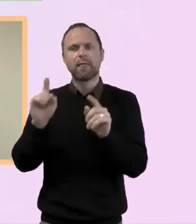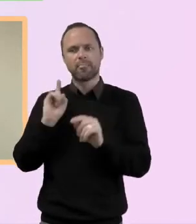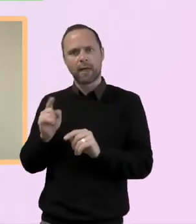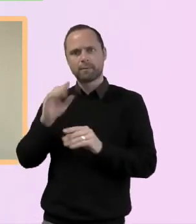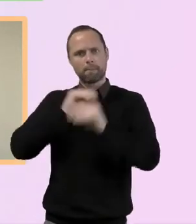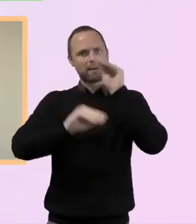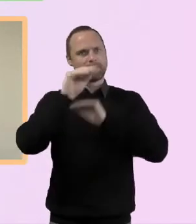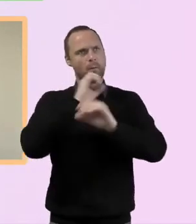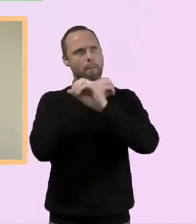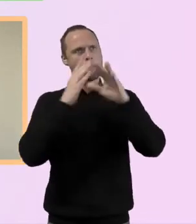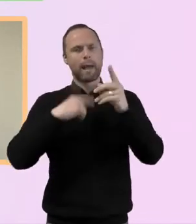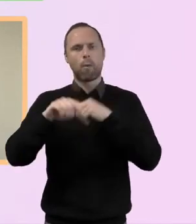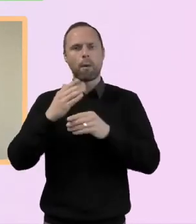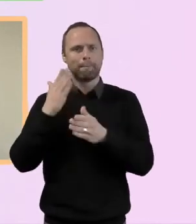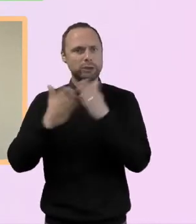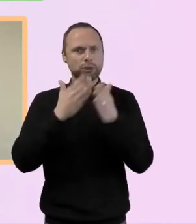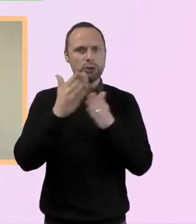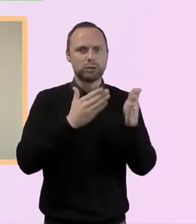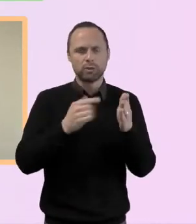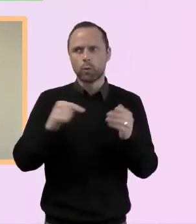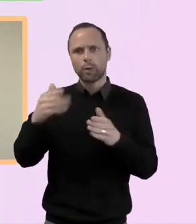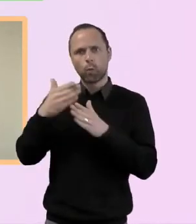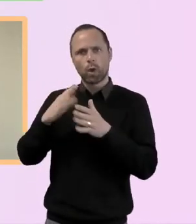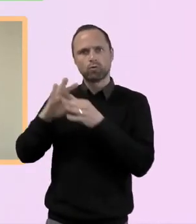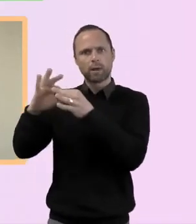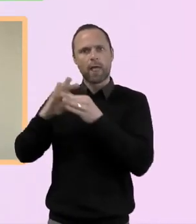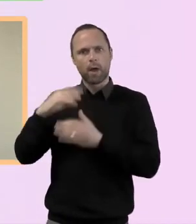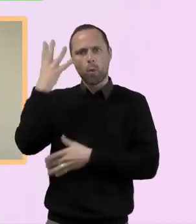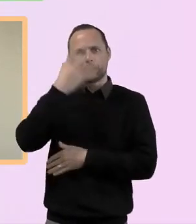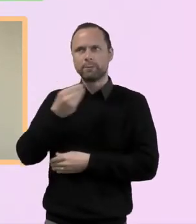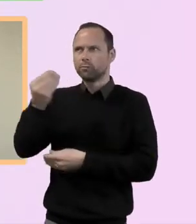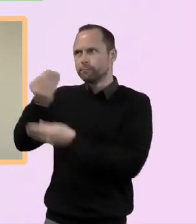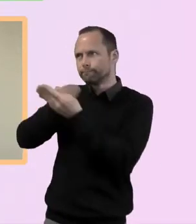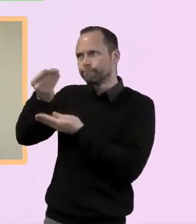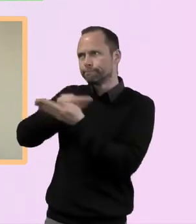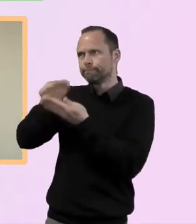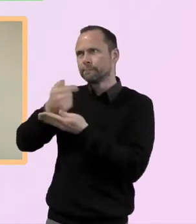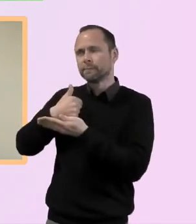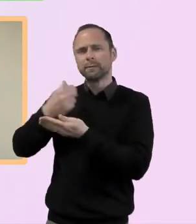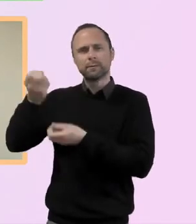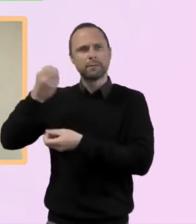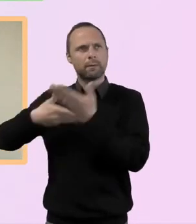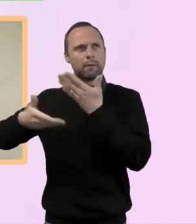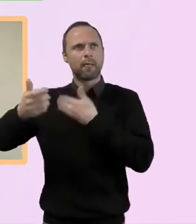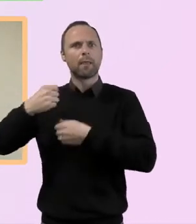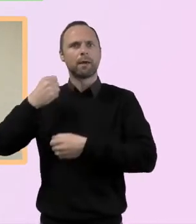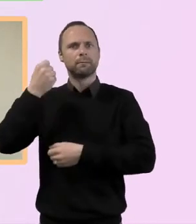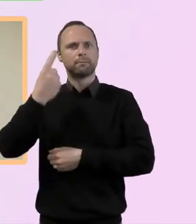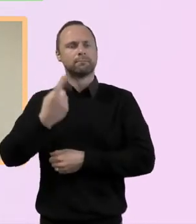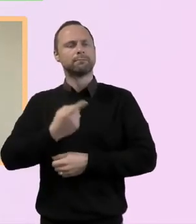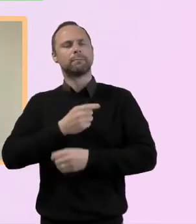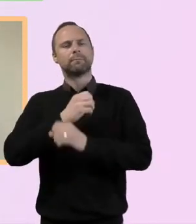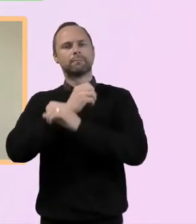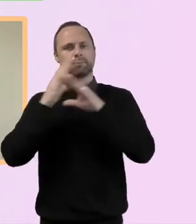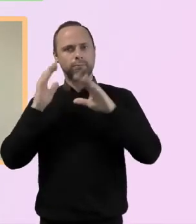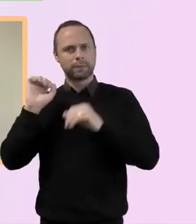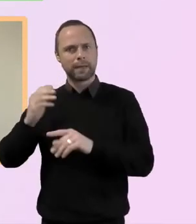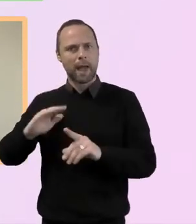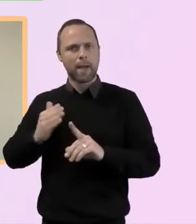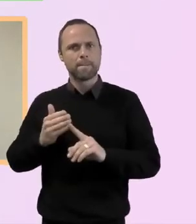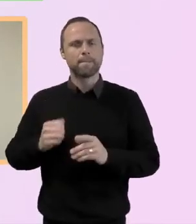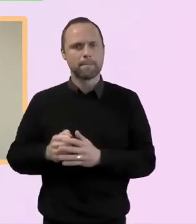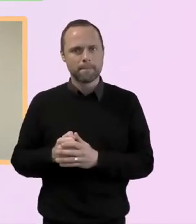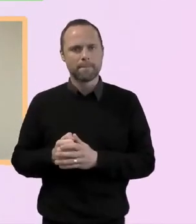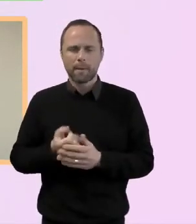reweave something beautiful, something that is kind of kingdom